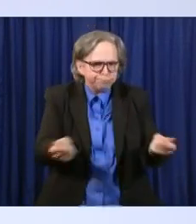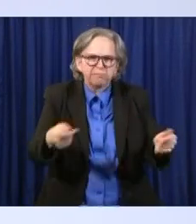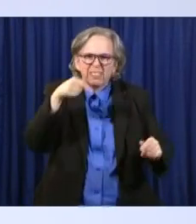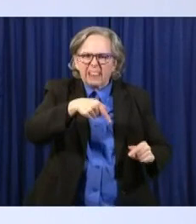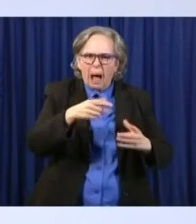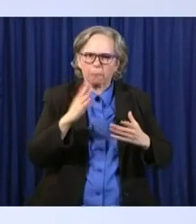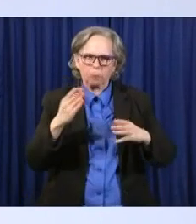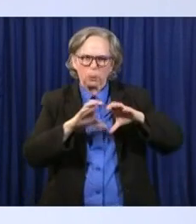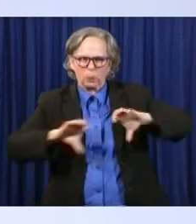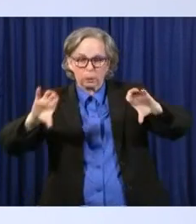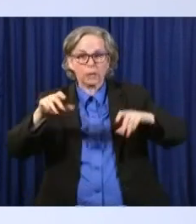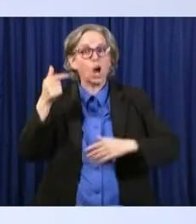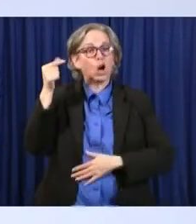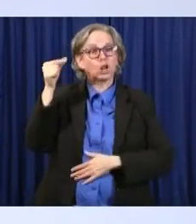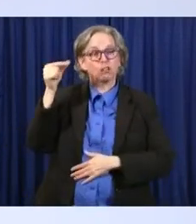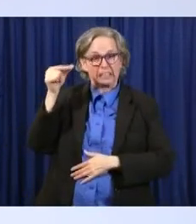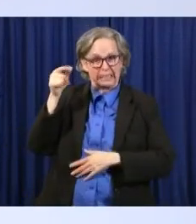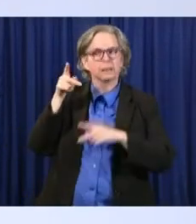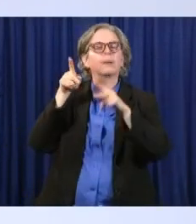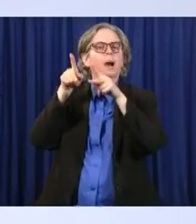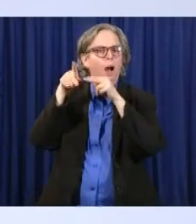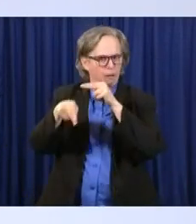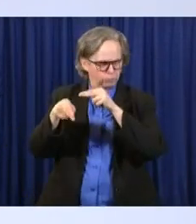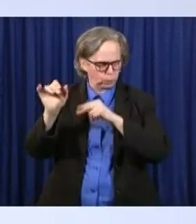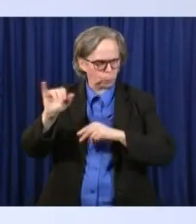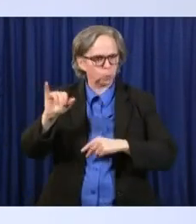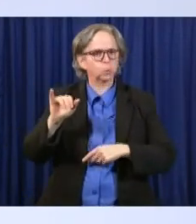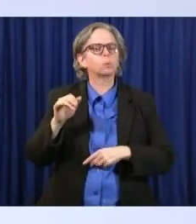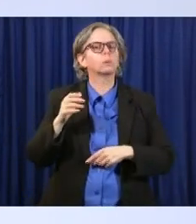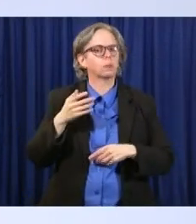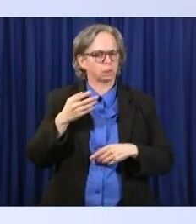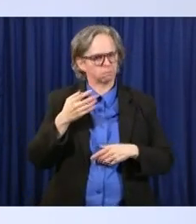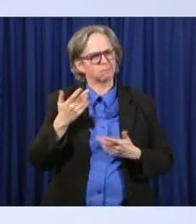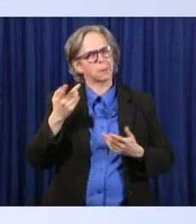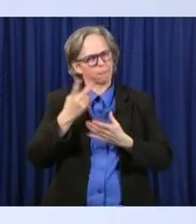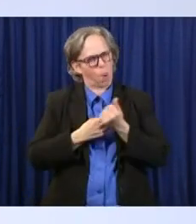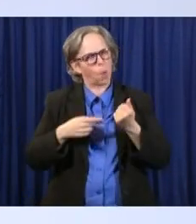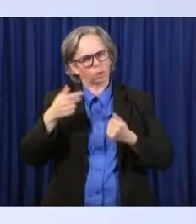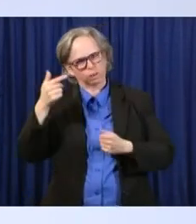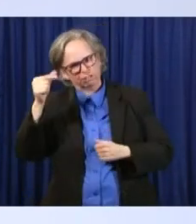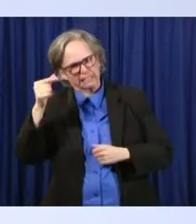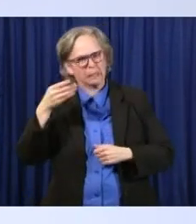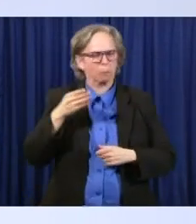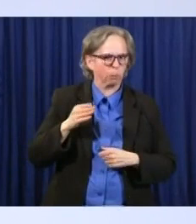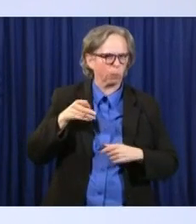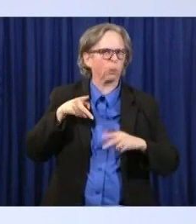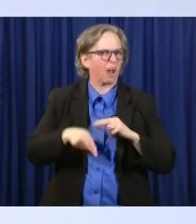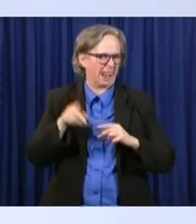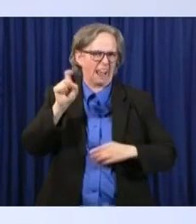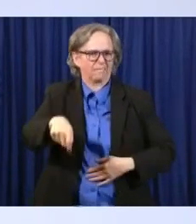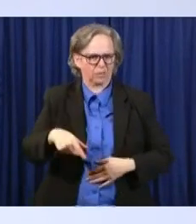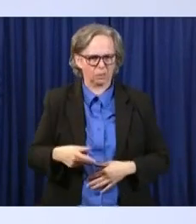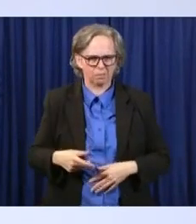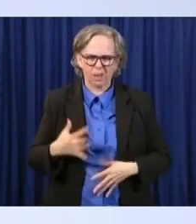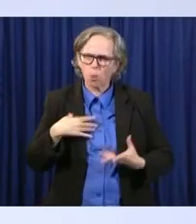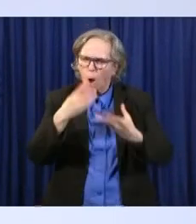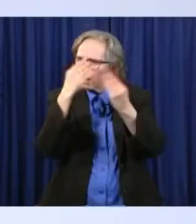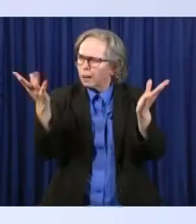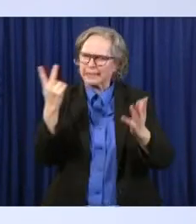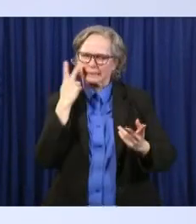of the pie are getting its cuts. Everything else is debt service. And I just wanted to put that in perspective